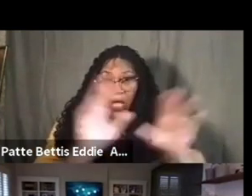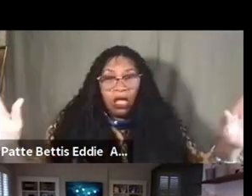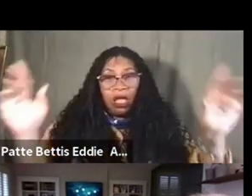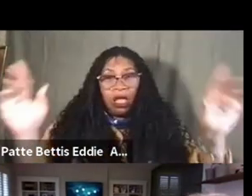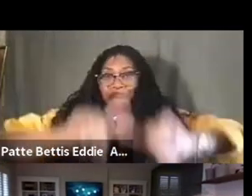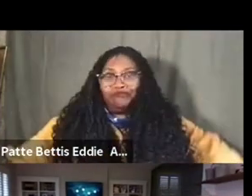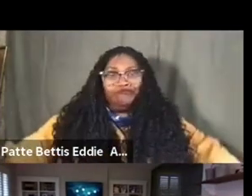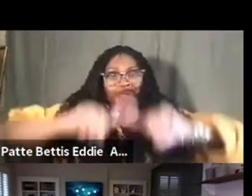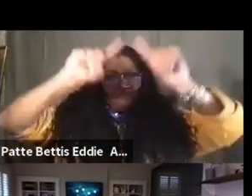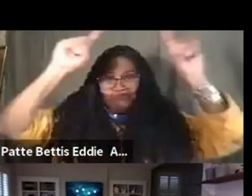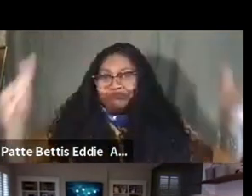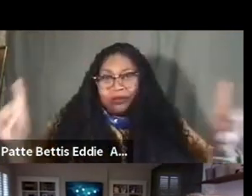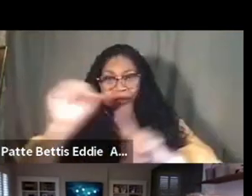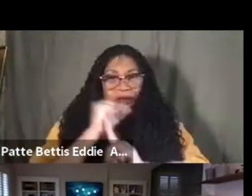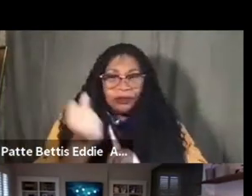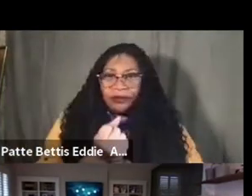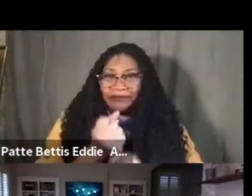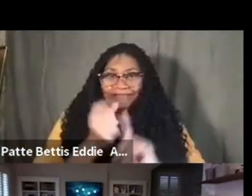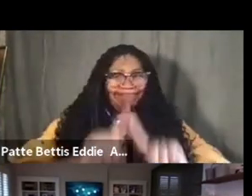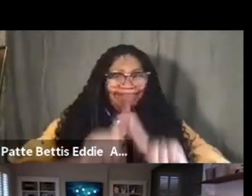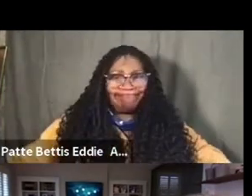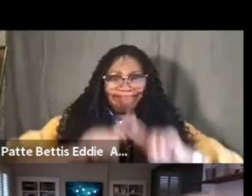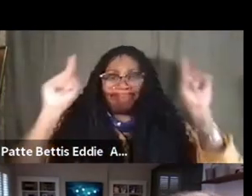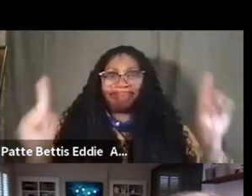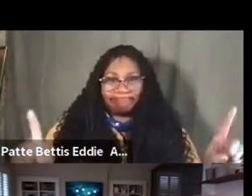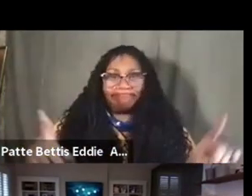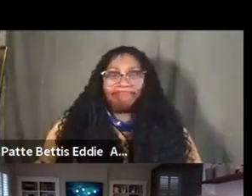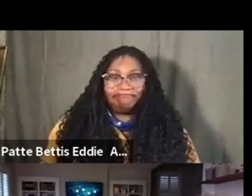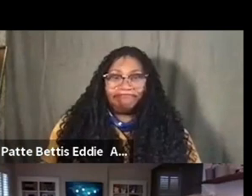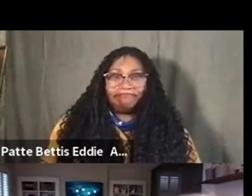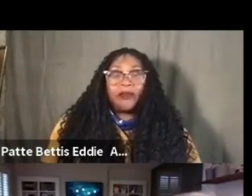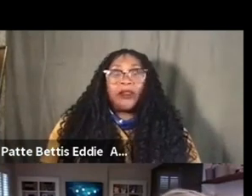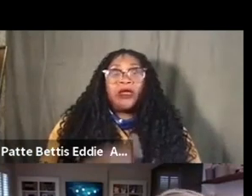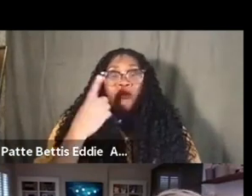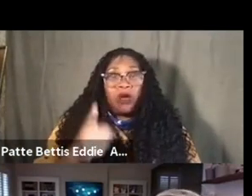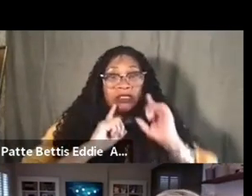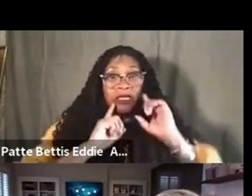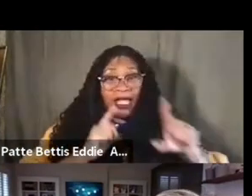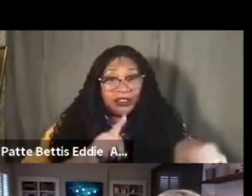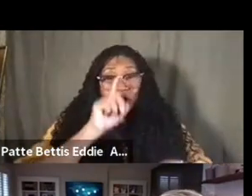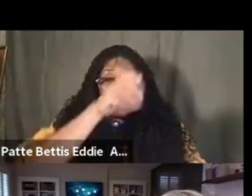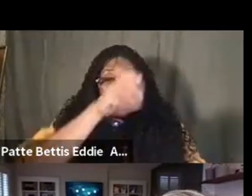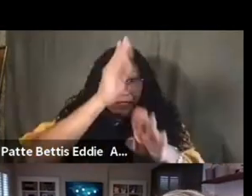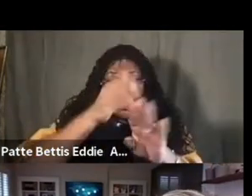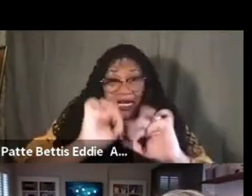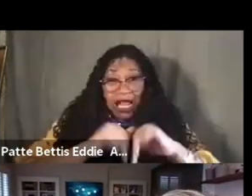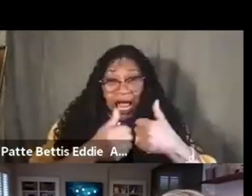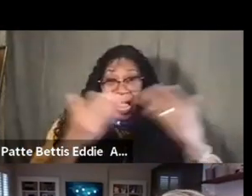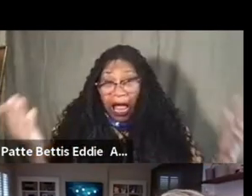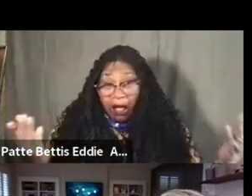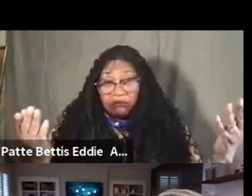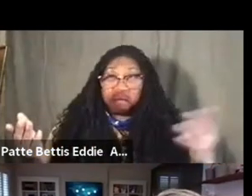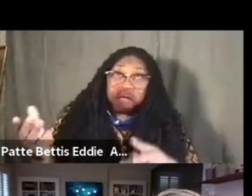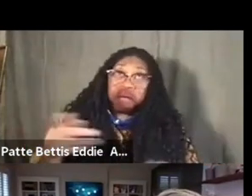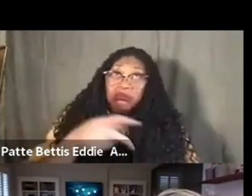different game, right, so, you know, for one, um, in terms of, to answer, you know, your question directly, like, how are I centered Black people is it